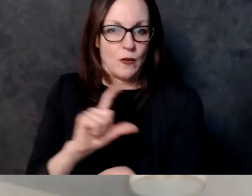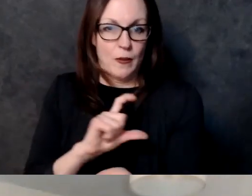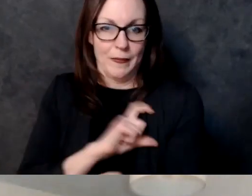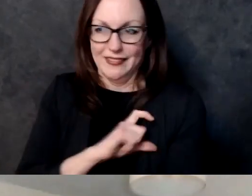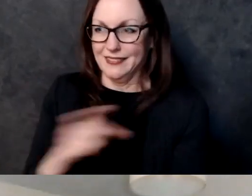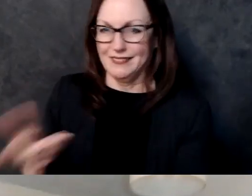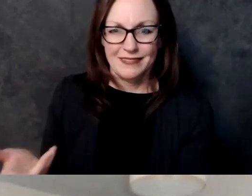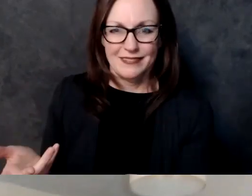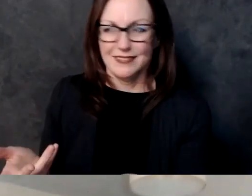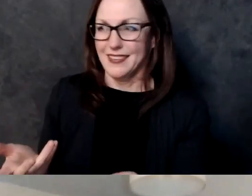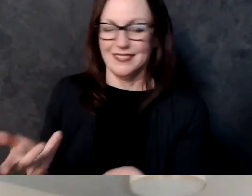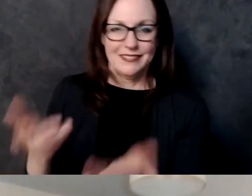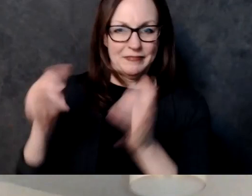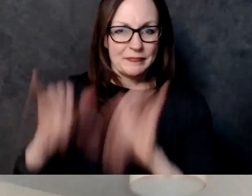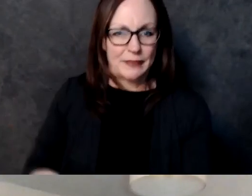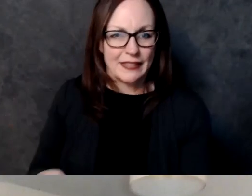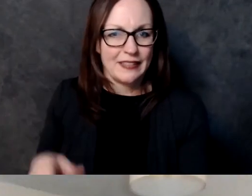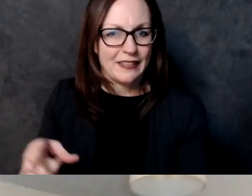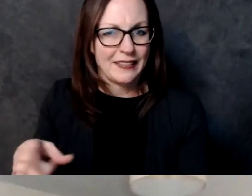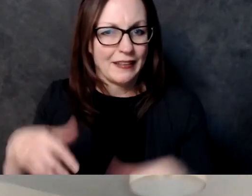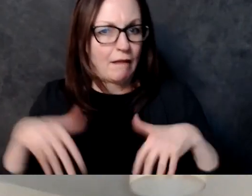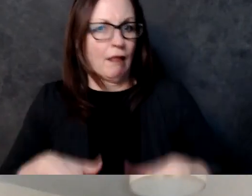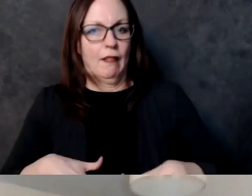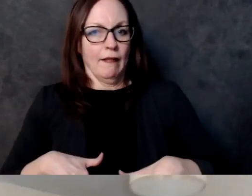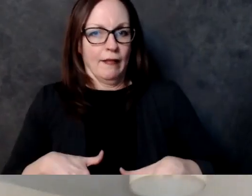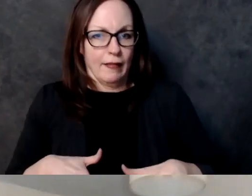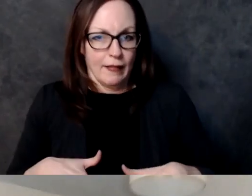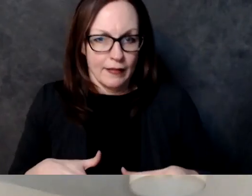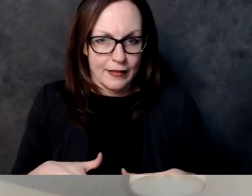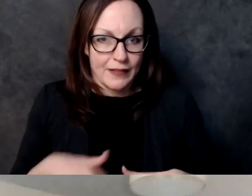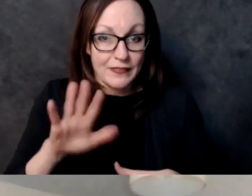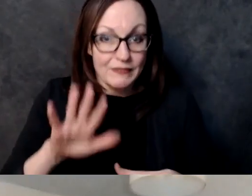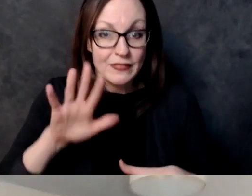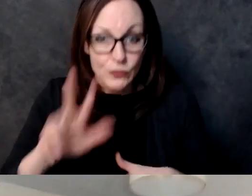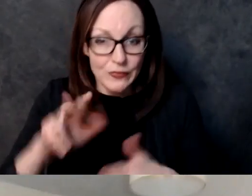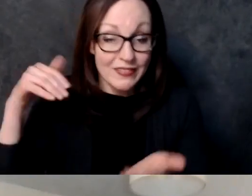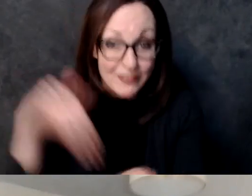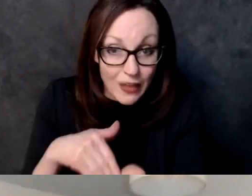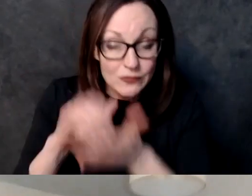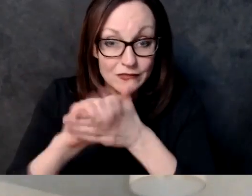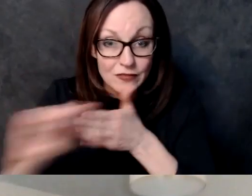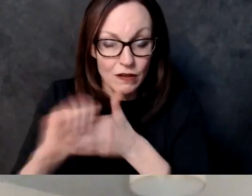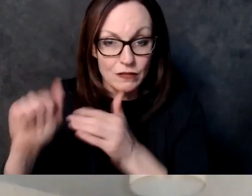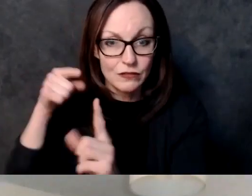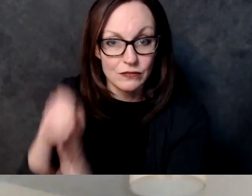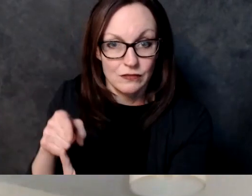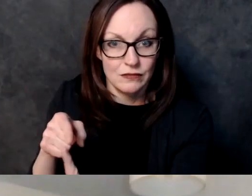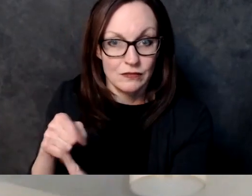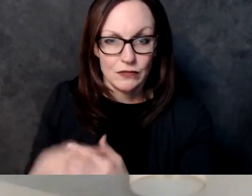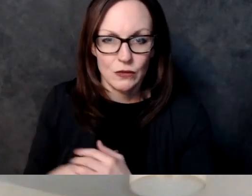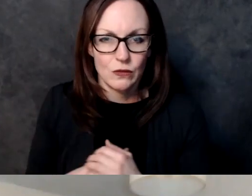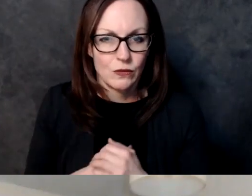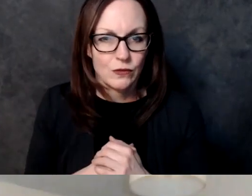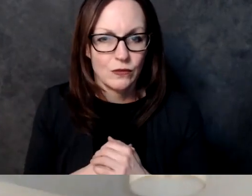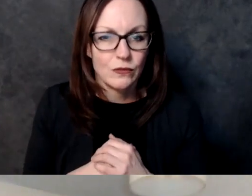even if you don't care you know there's some my colleagues who are much more about the dollars and sense the morality of it or whatever even if you don't give a damn about the morality or you